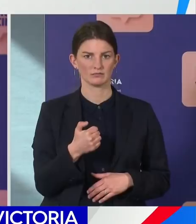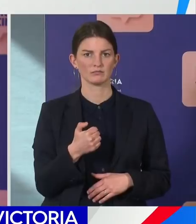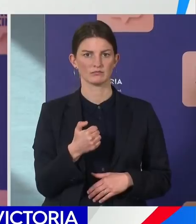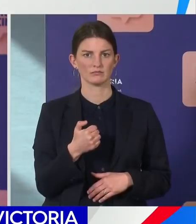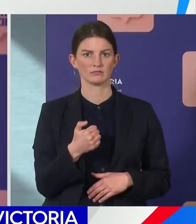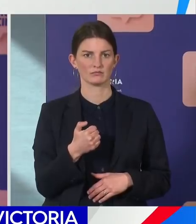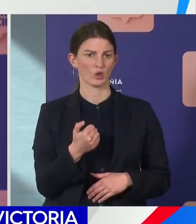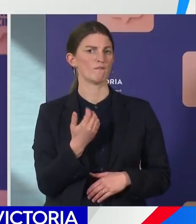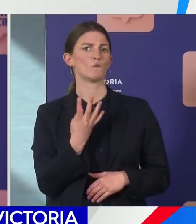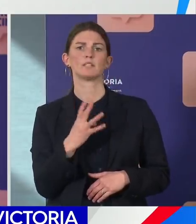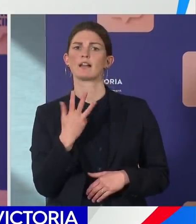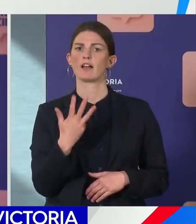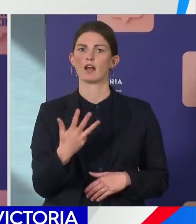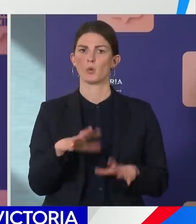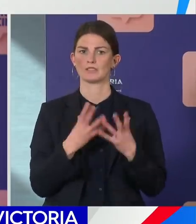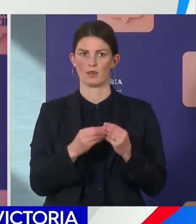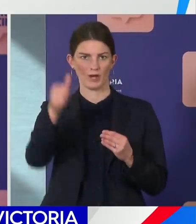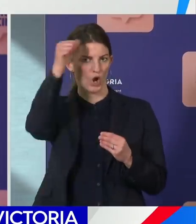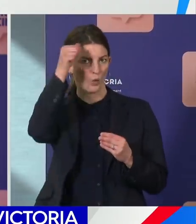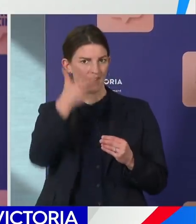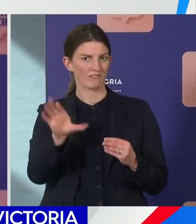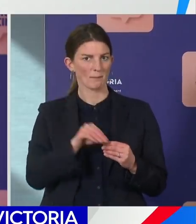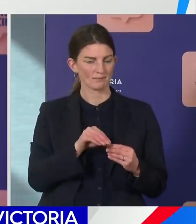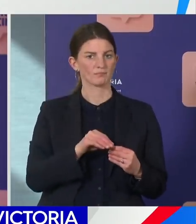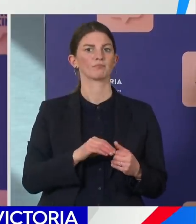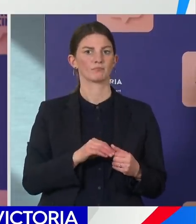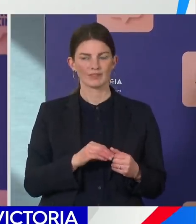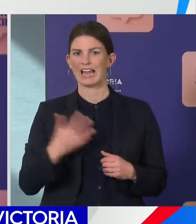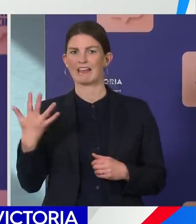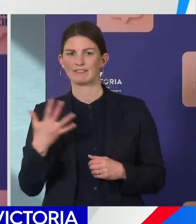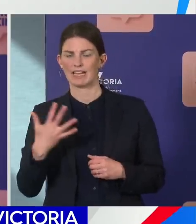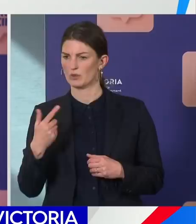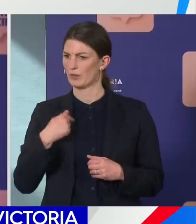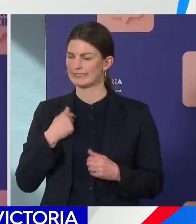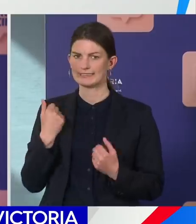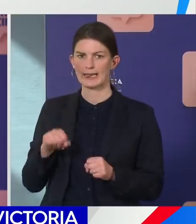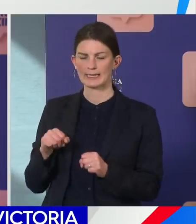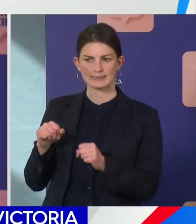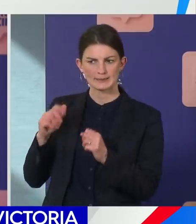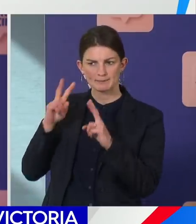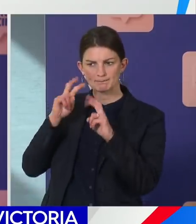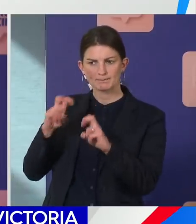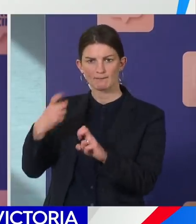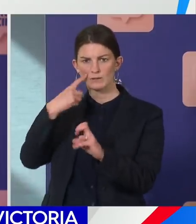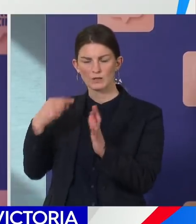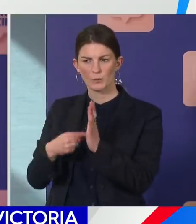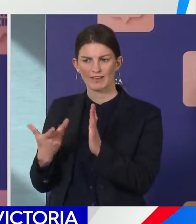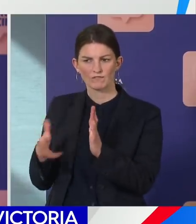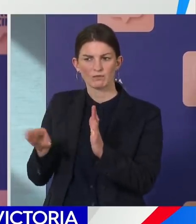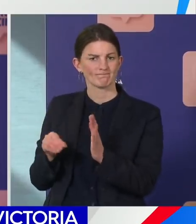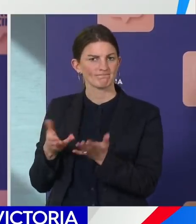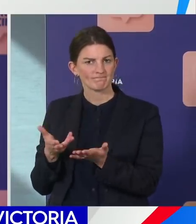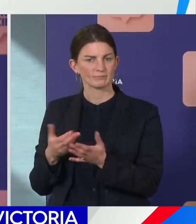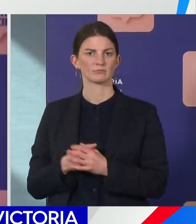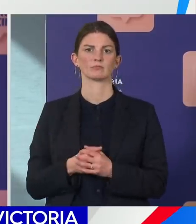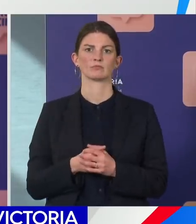linked to establish outbreaks and clusters. 15 of those cases remain under further investigation. We now have 41 cases in total